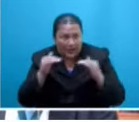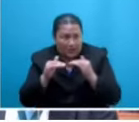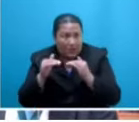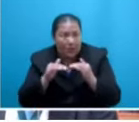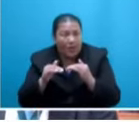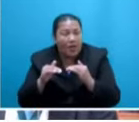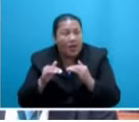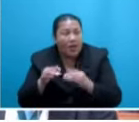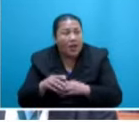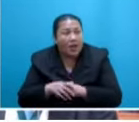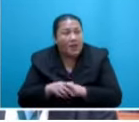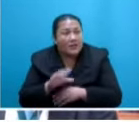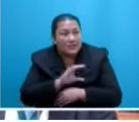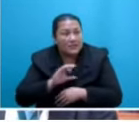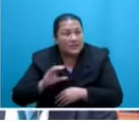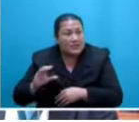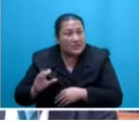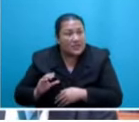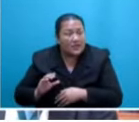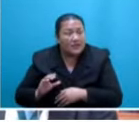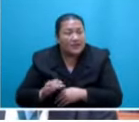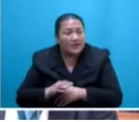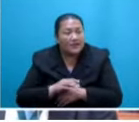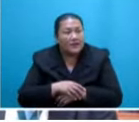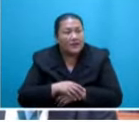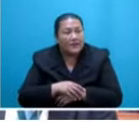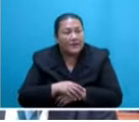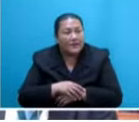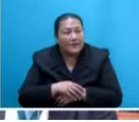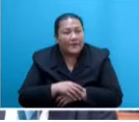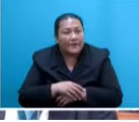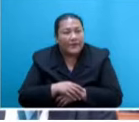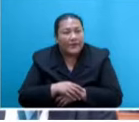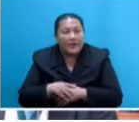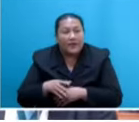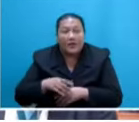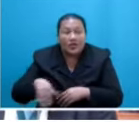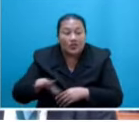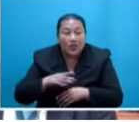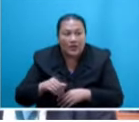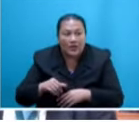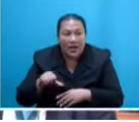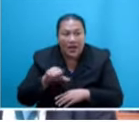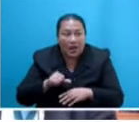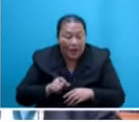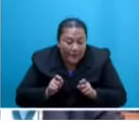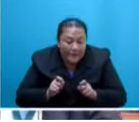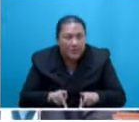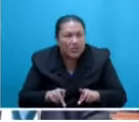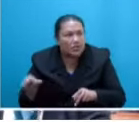were to decipher why the government continues to shout this from the rooftops of every opportunity, to begin with equal